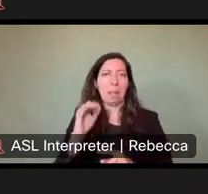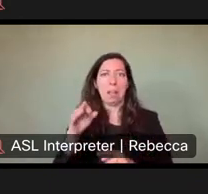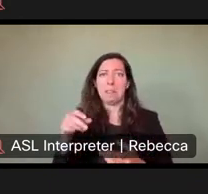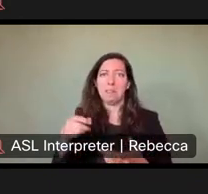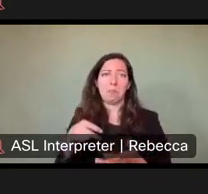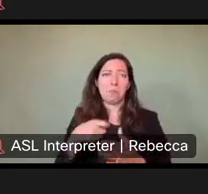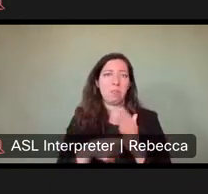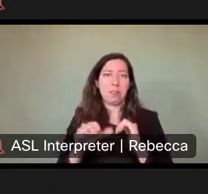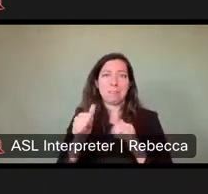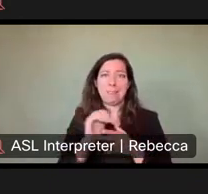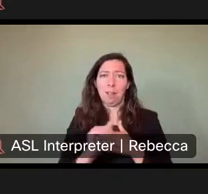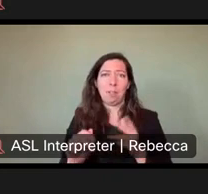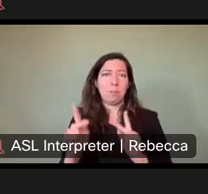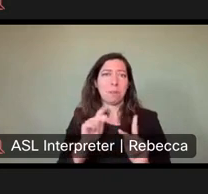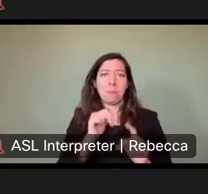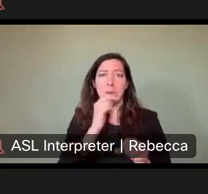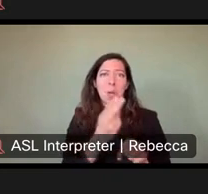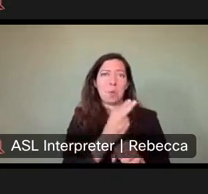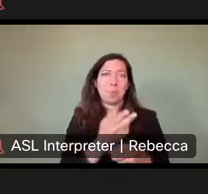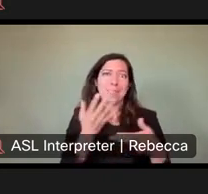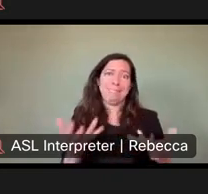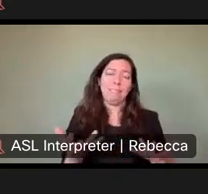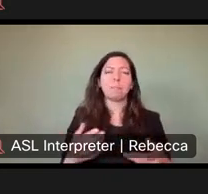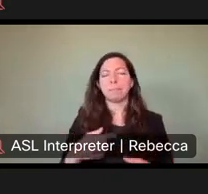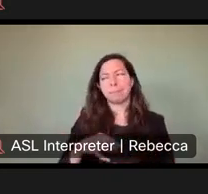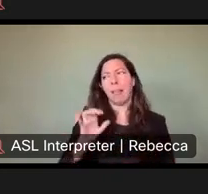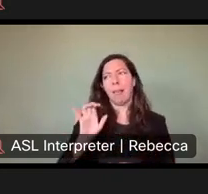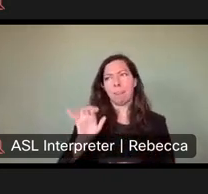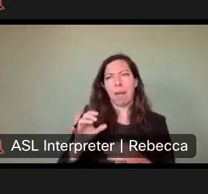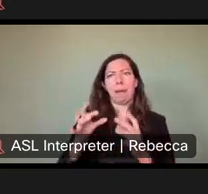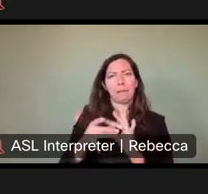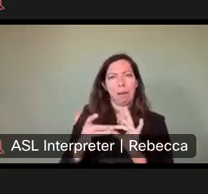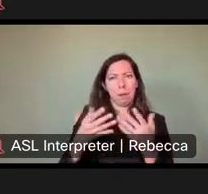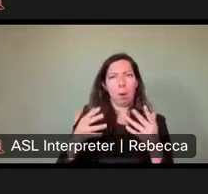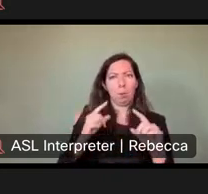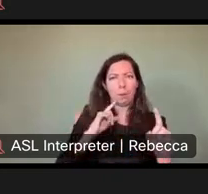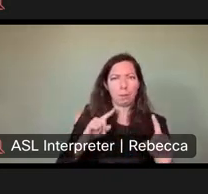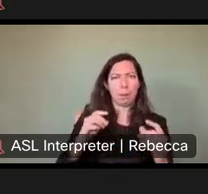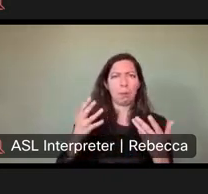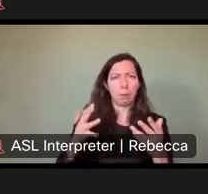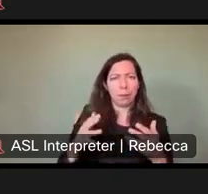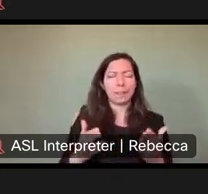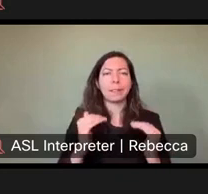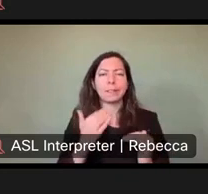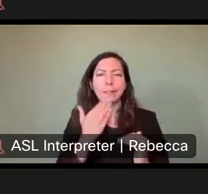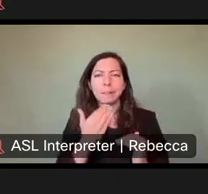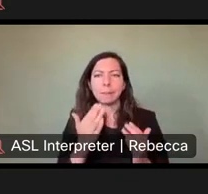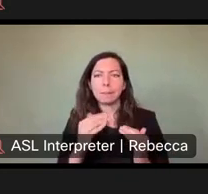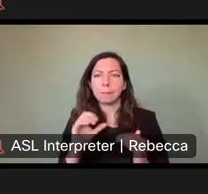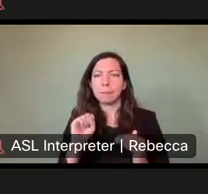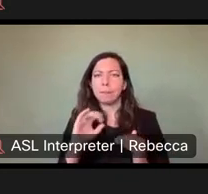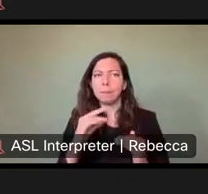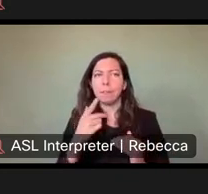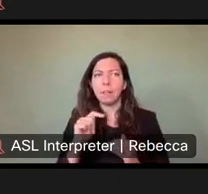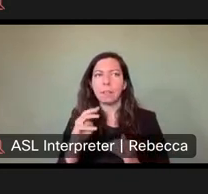used. Um, I think we've addressed that comment already. So thank you for that comment. Uh, Sergeant McKay agreed